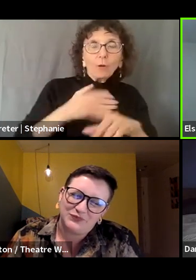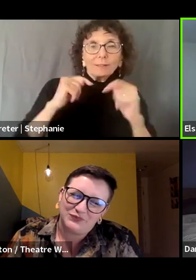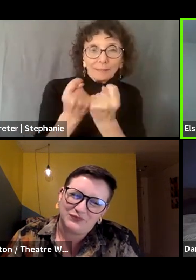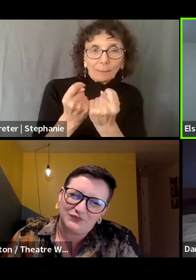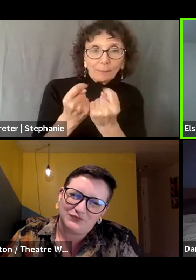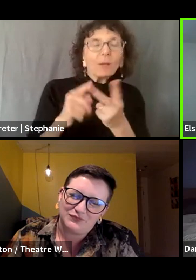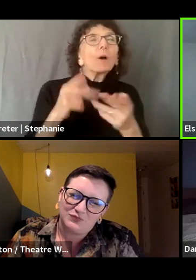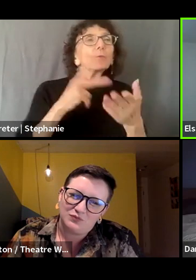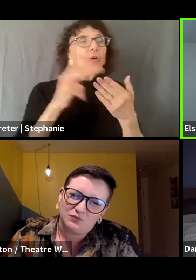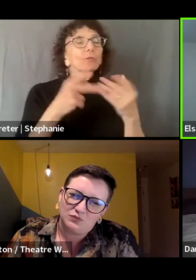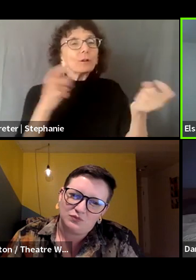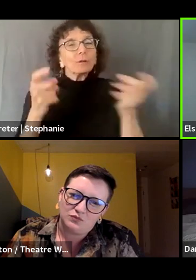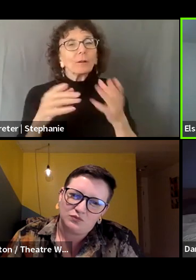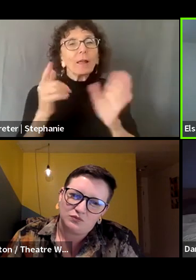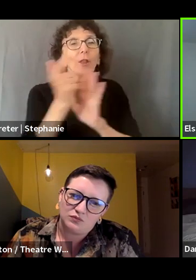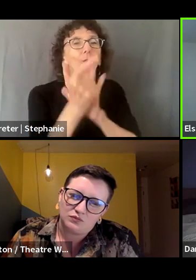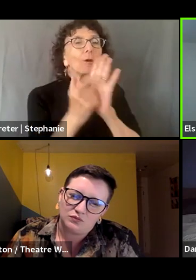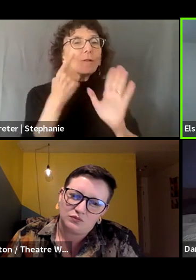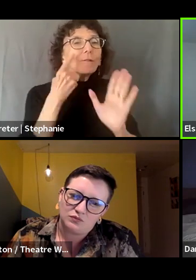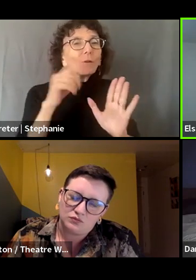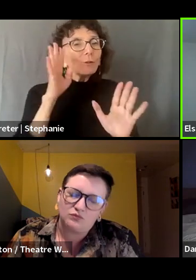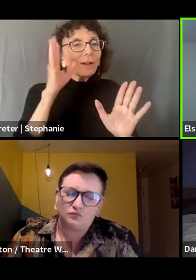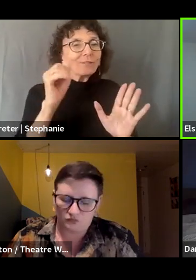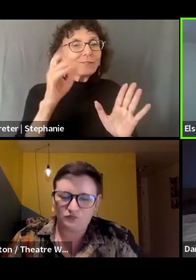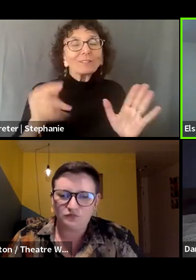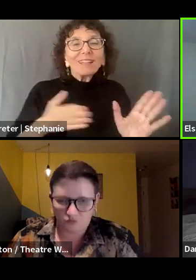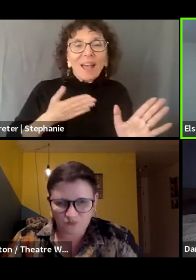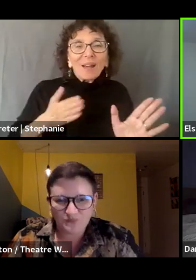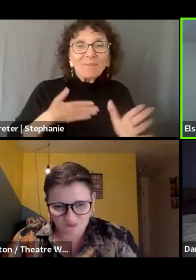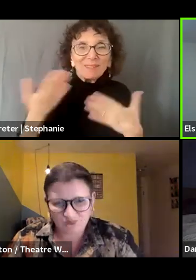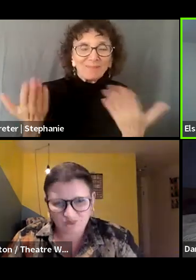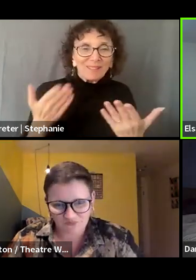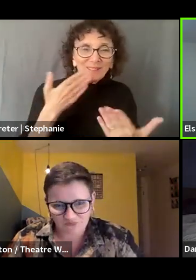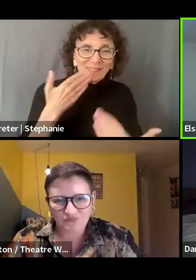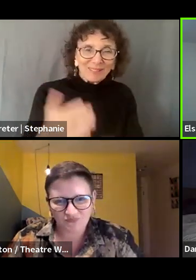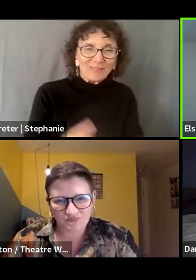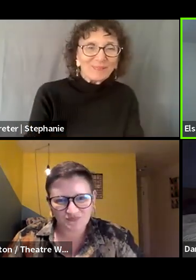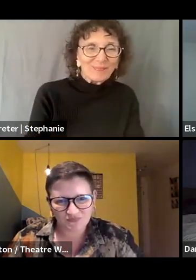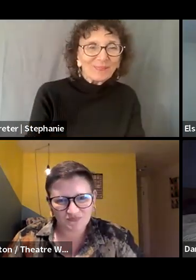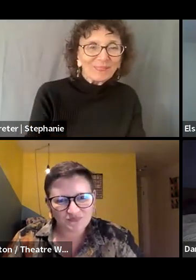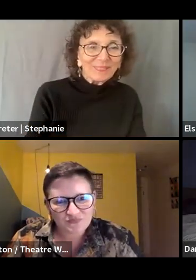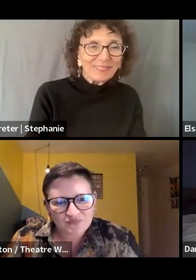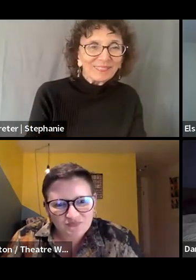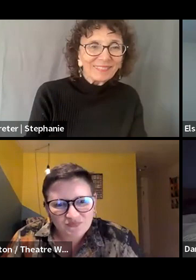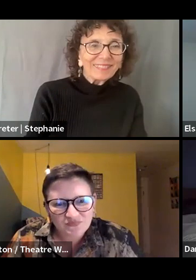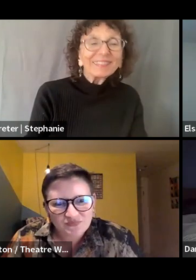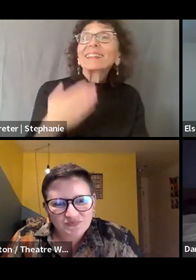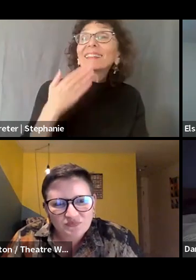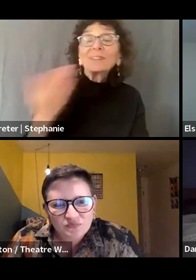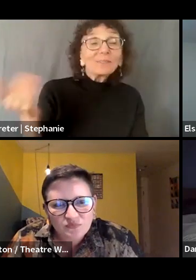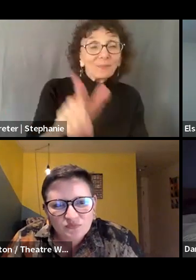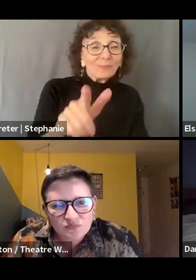director at Lawyers for the Creative Arts. And I'm happy to be here. Thanks. Thank you. Daniel?